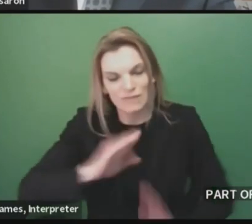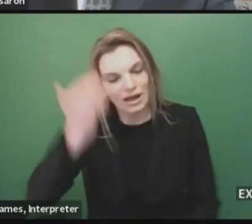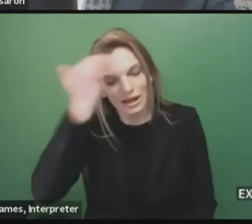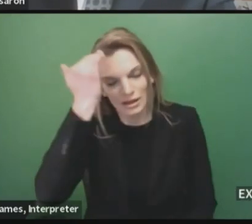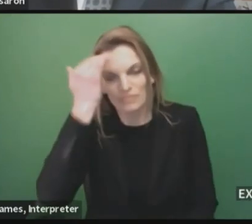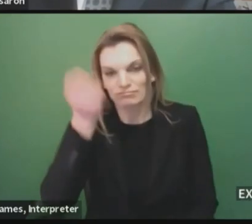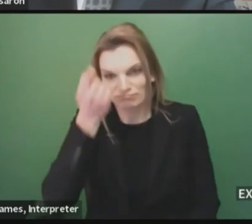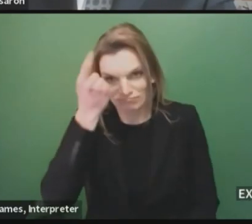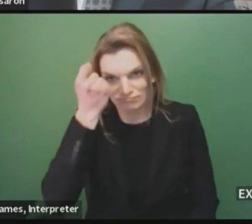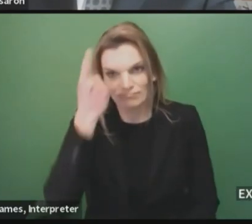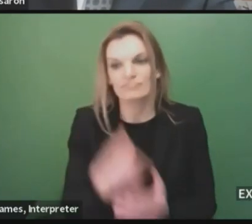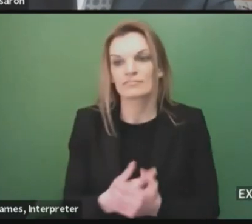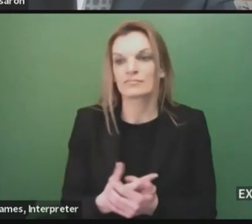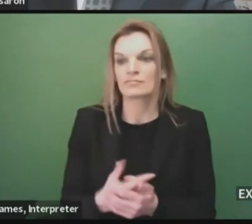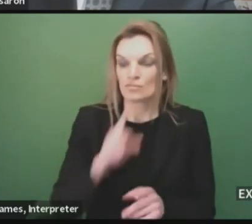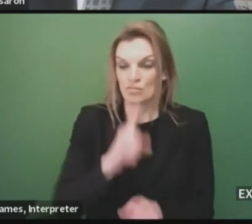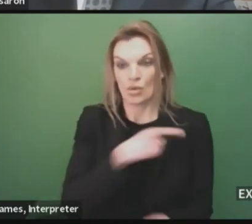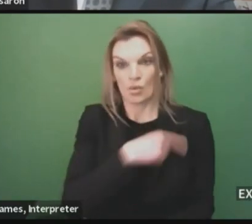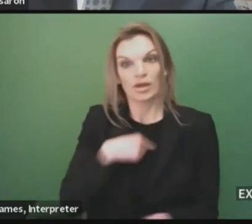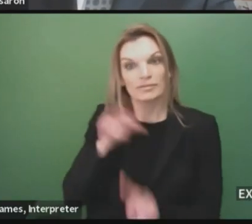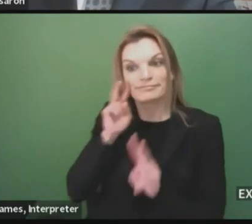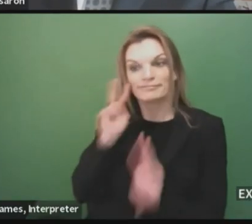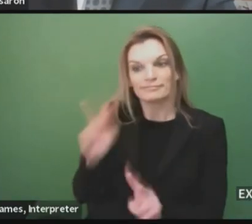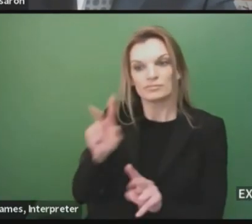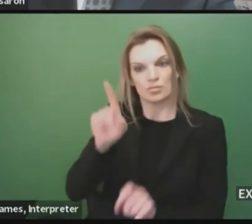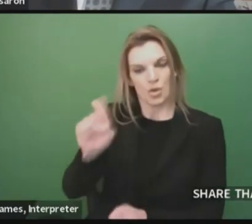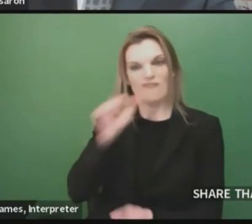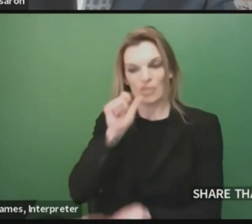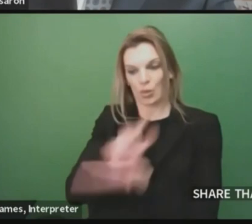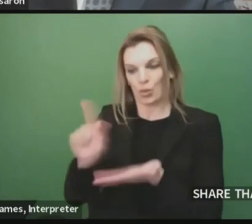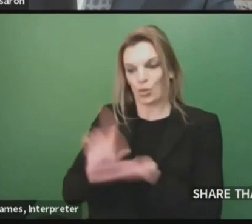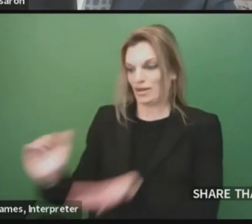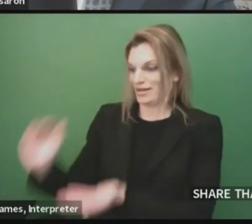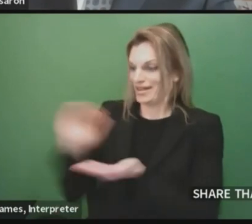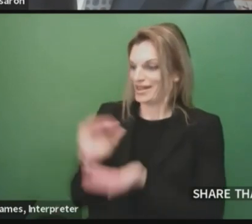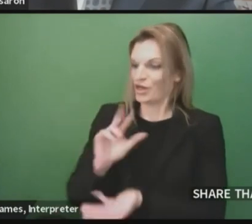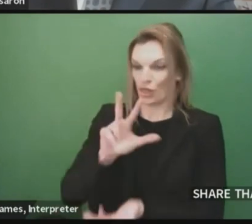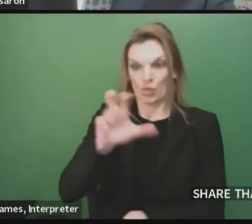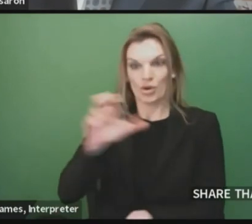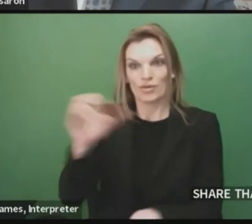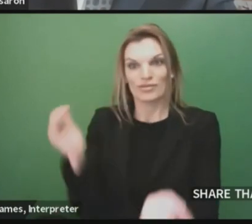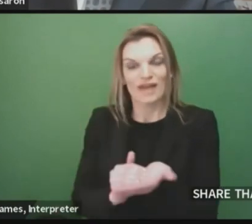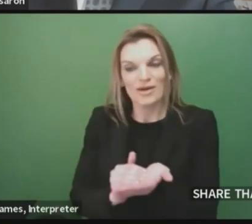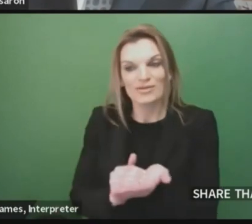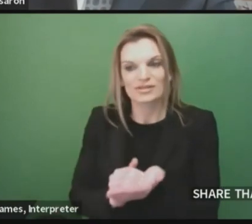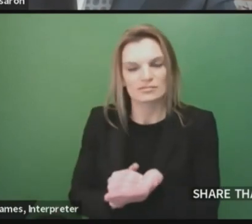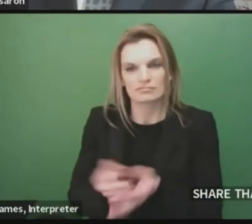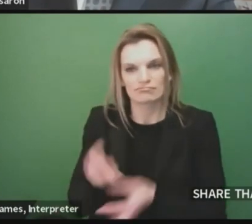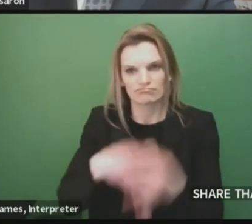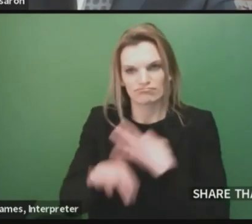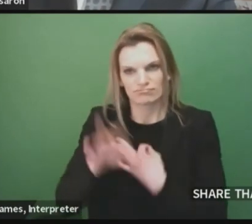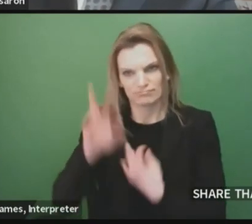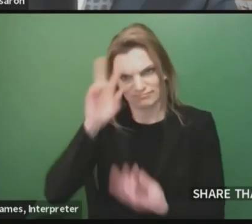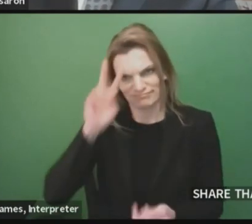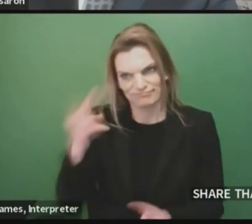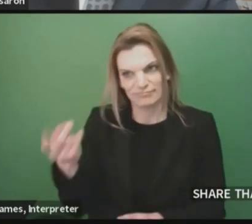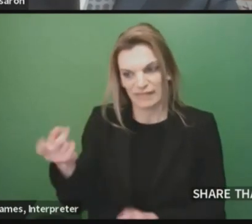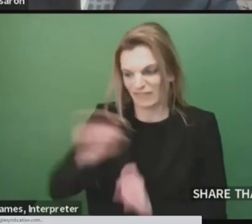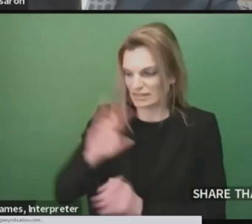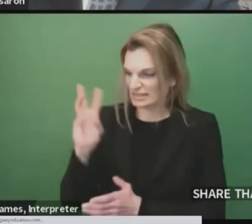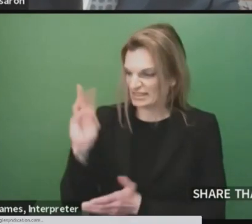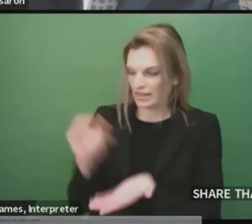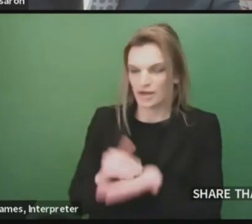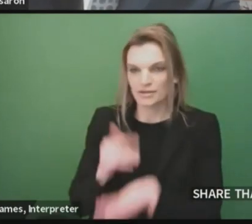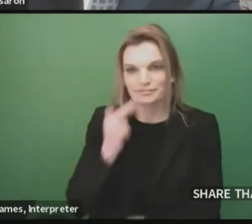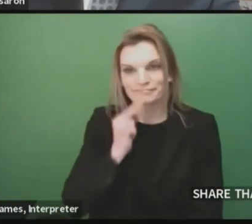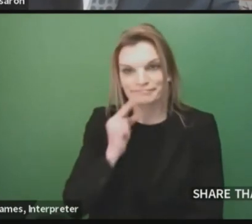we were supposed to be getting 300,000 vaccines a week, but we're getting 60. We scaled up. We still have a great